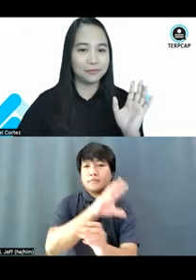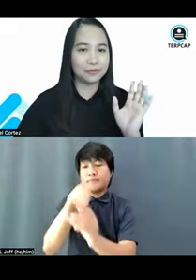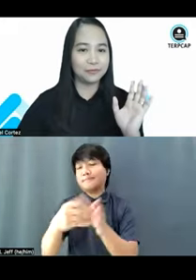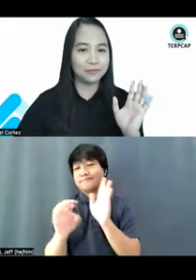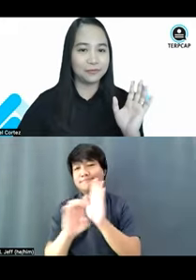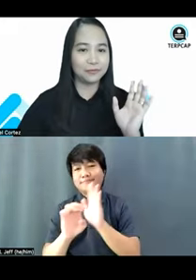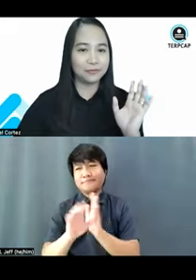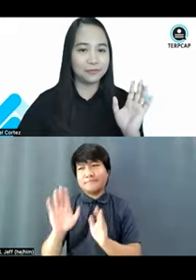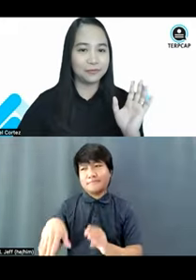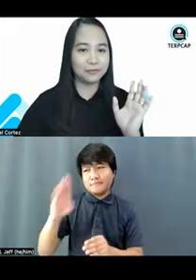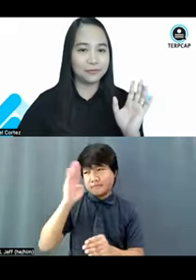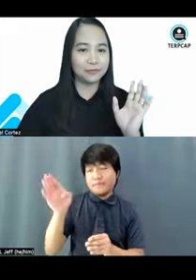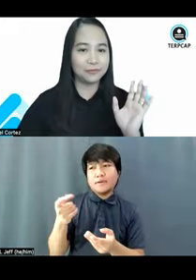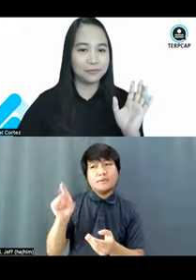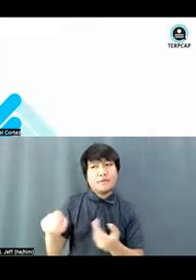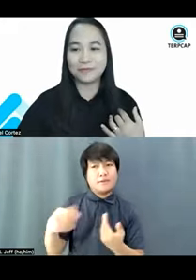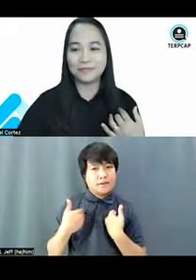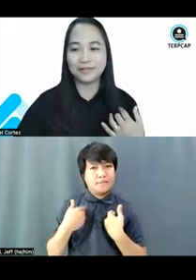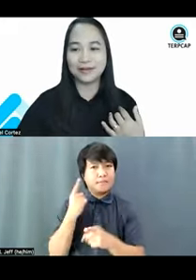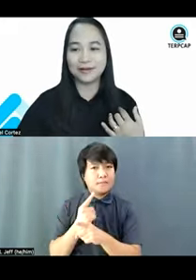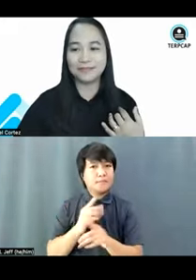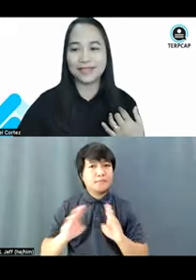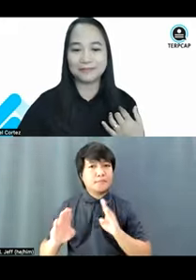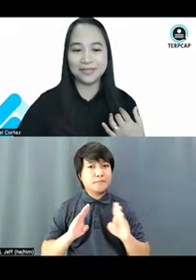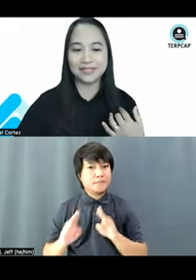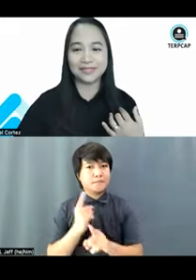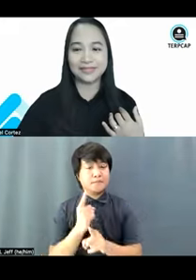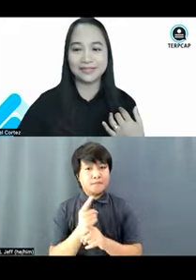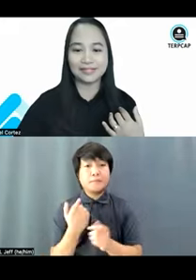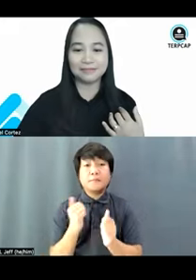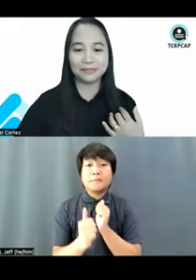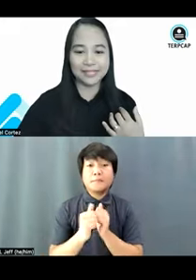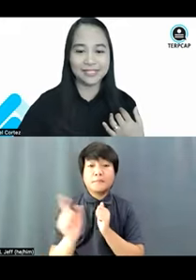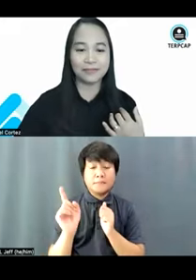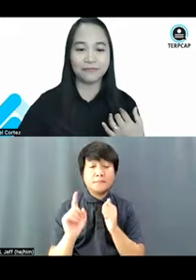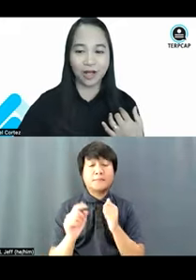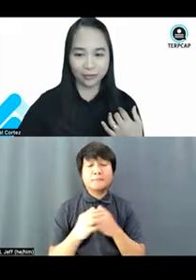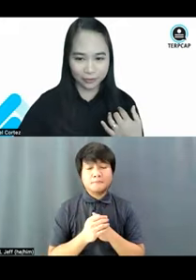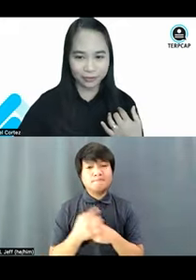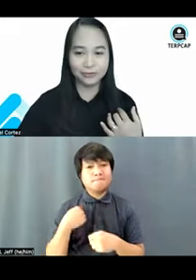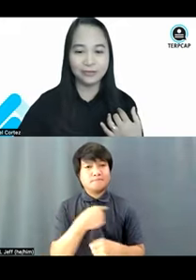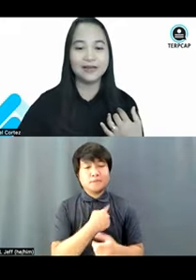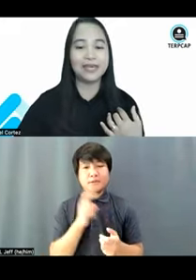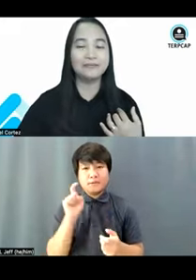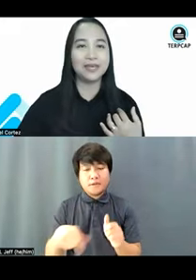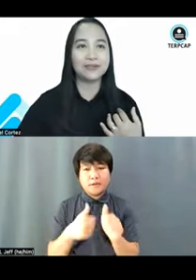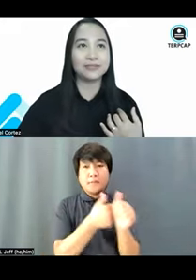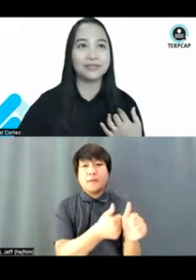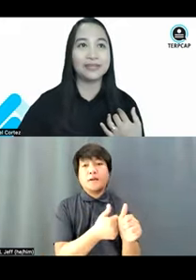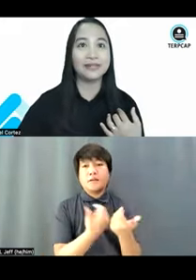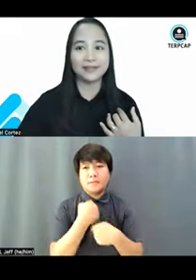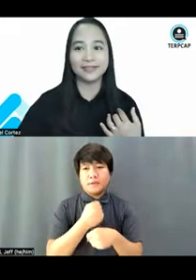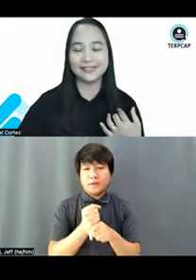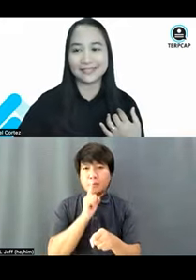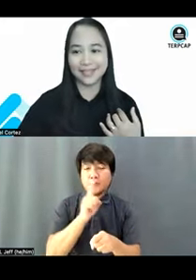have some netiquette, right? So, that means, let's please follow and make sure